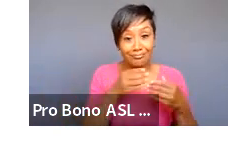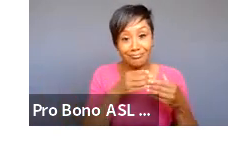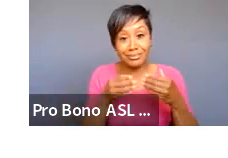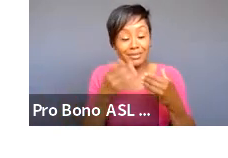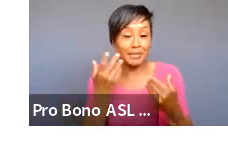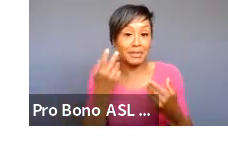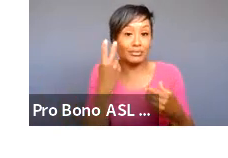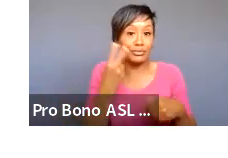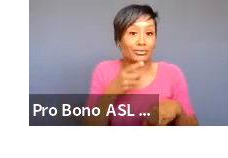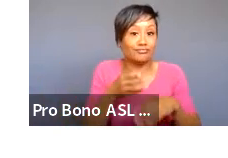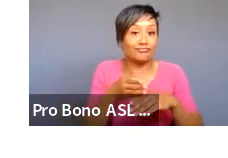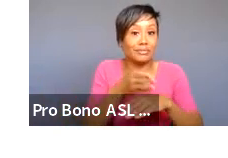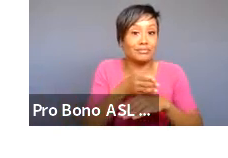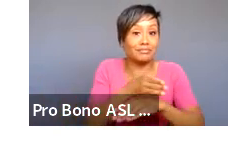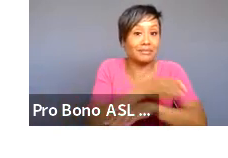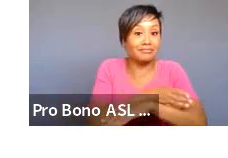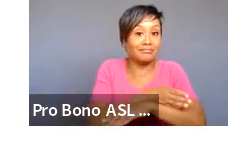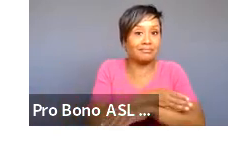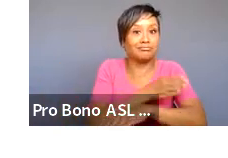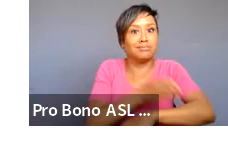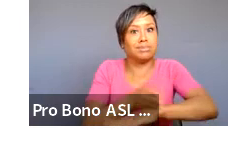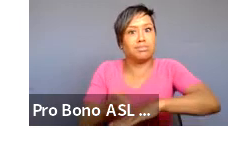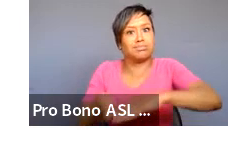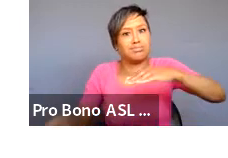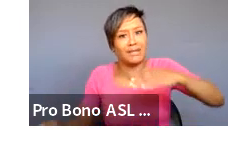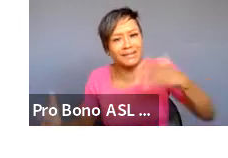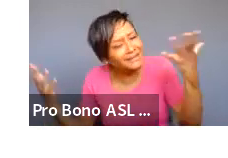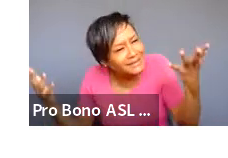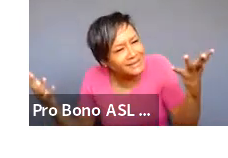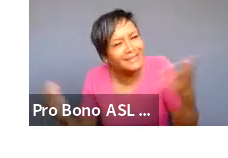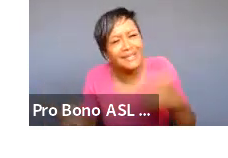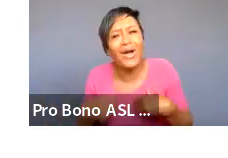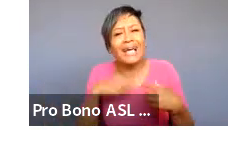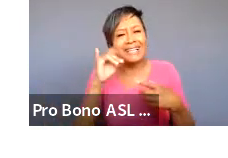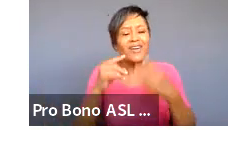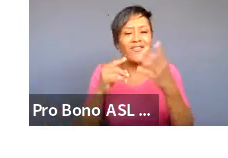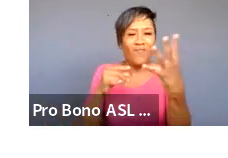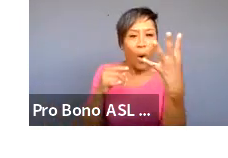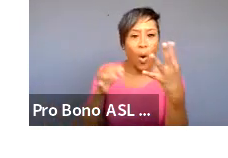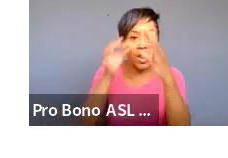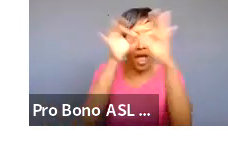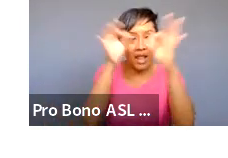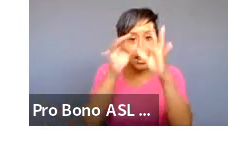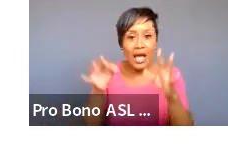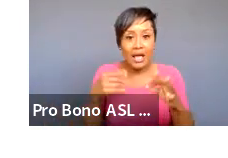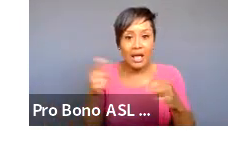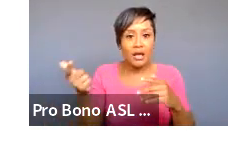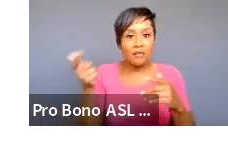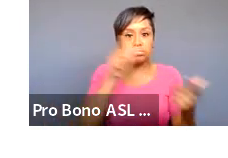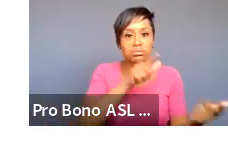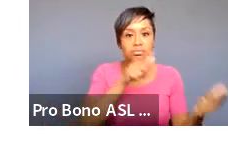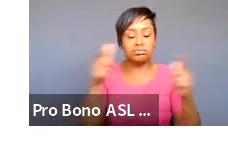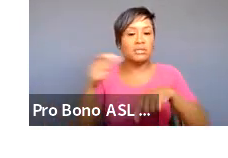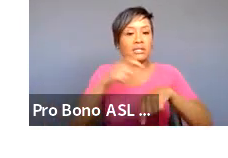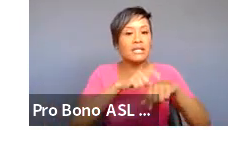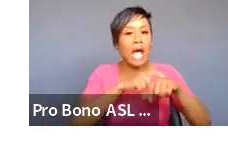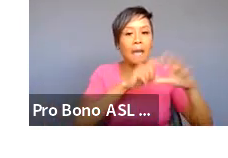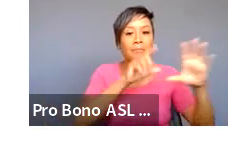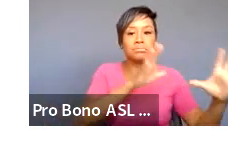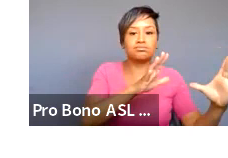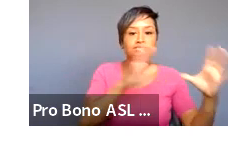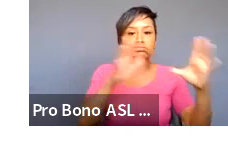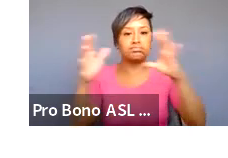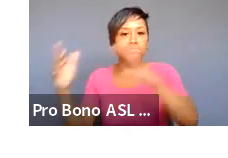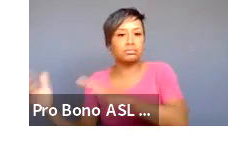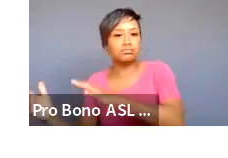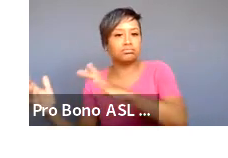four through lines that i weaved in on itself and they were jumping back and forth in time you know solo